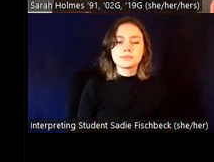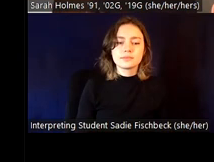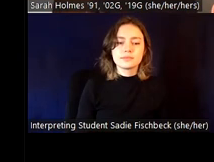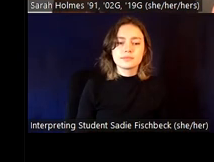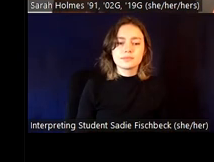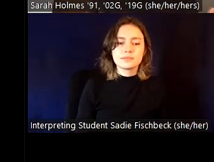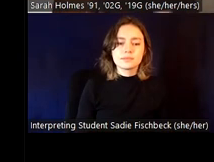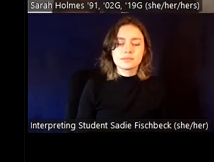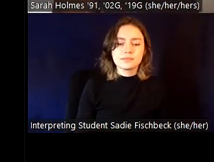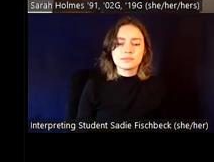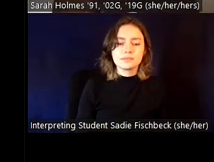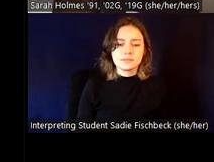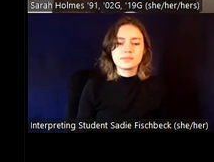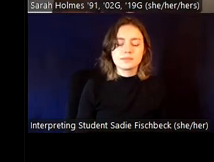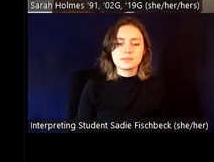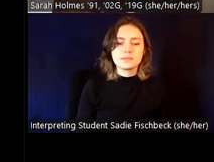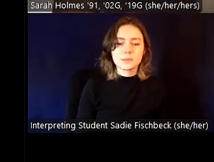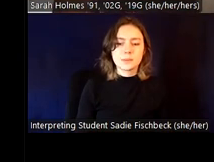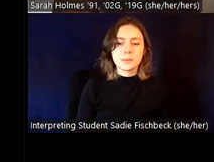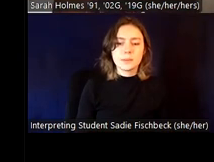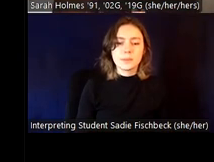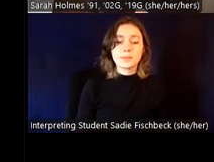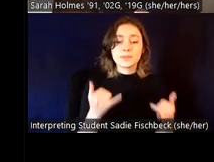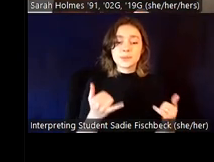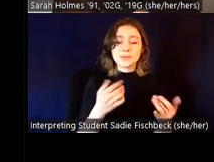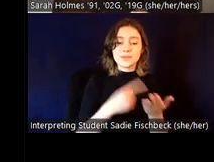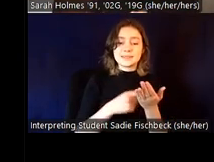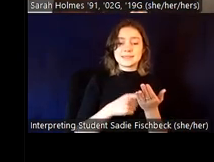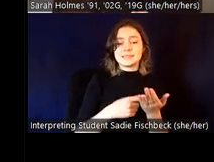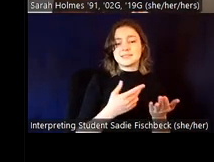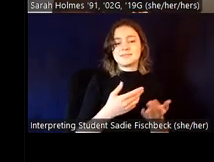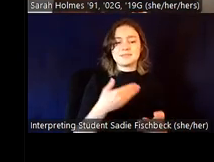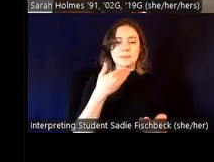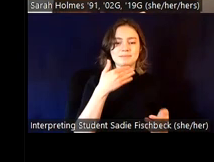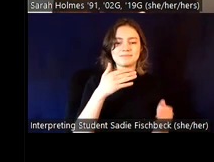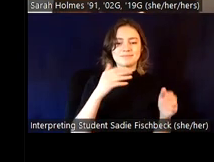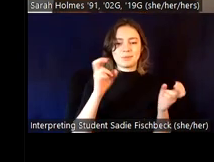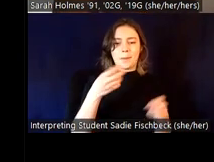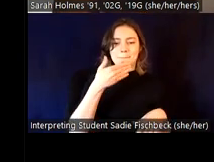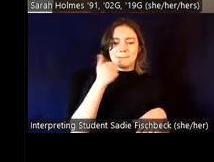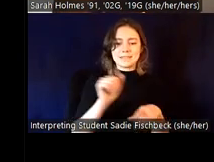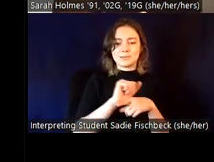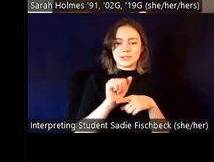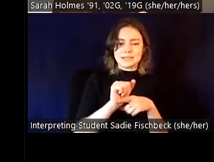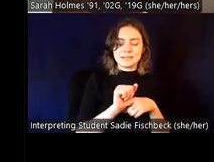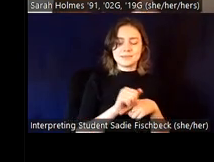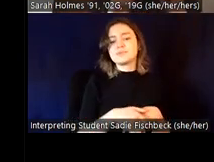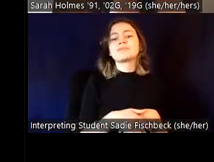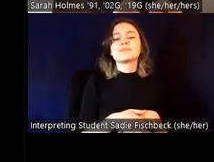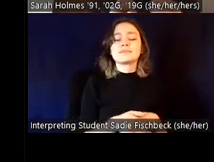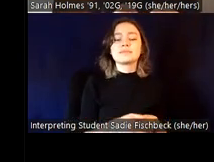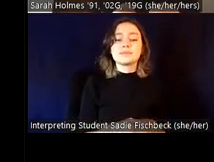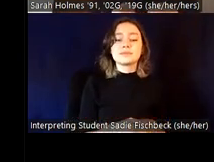There are lots of best practices. We will talk about some of them as we go through our morning um, but you know, some important notes, um,